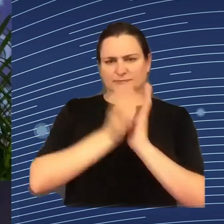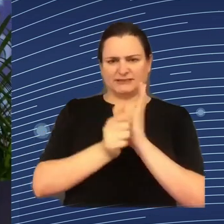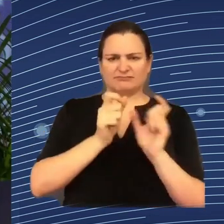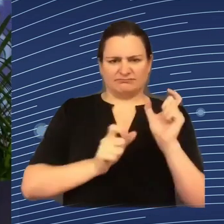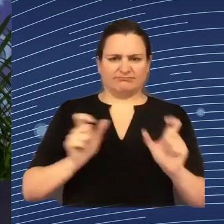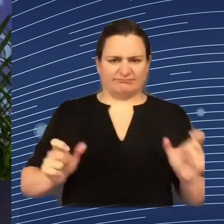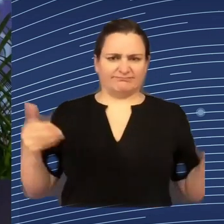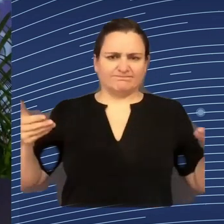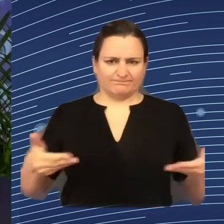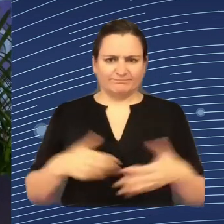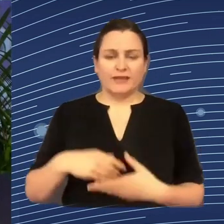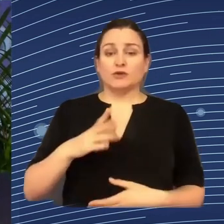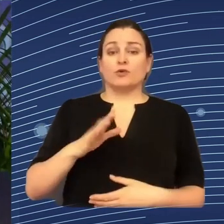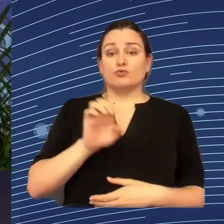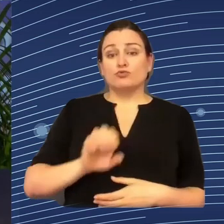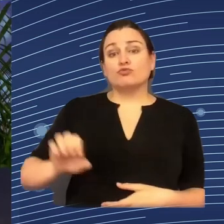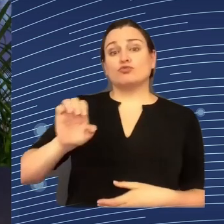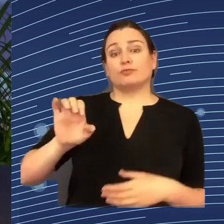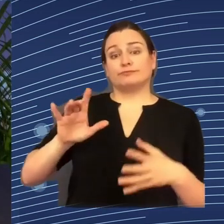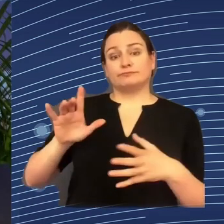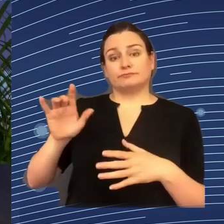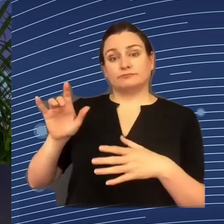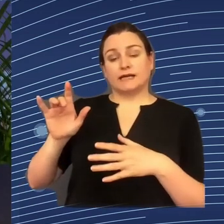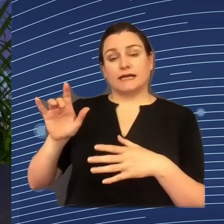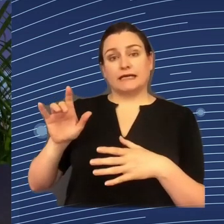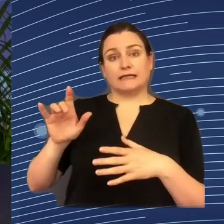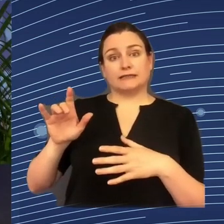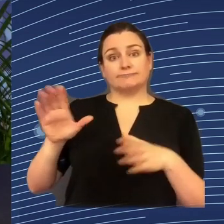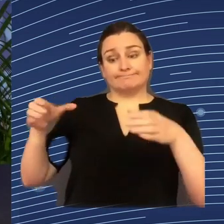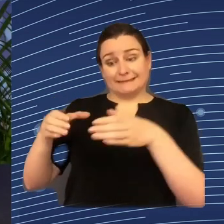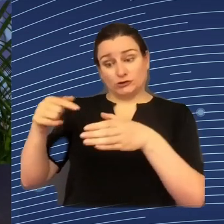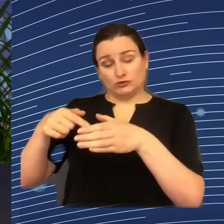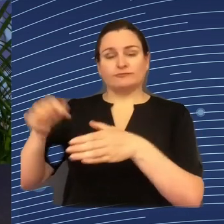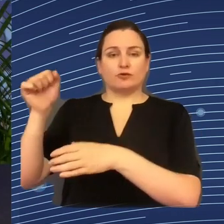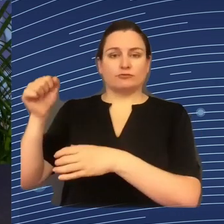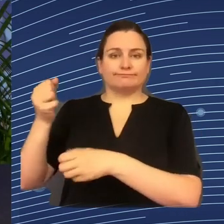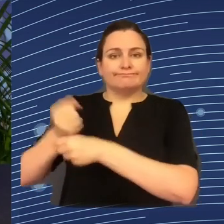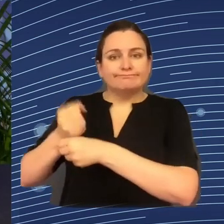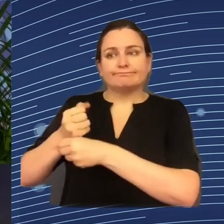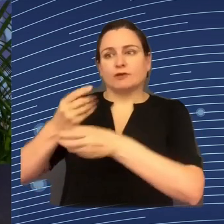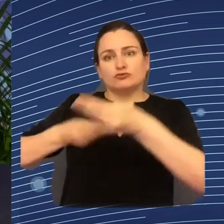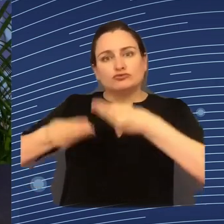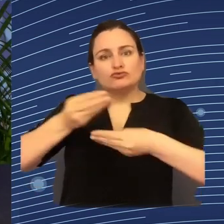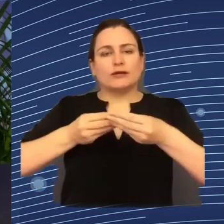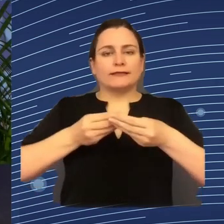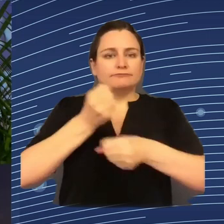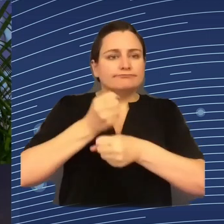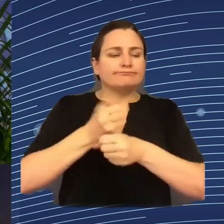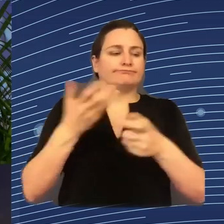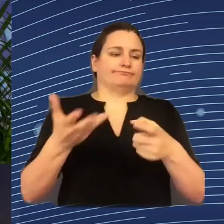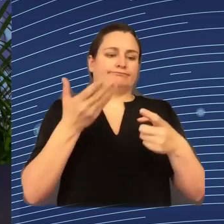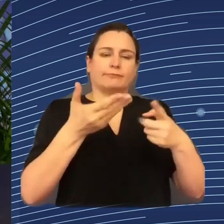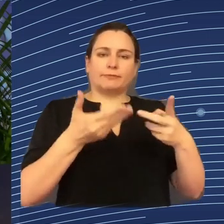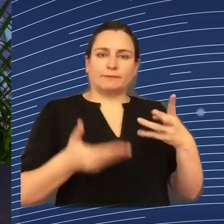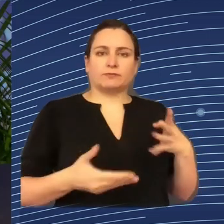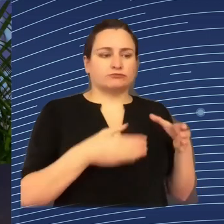representative and workers in trade unions, of course, AI literacy. And this is exactly where